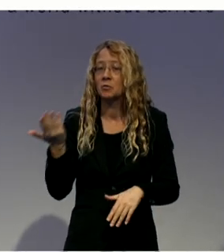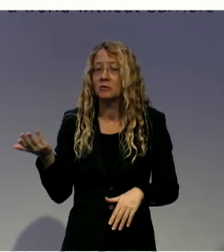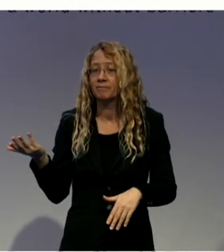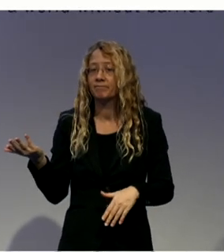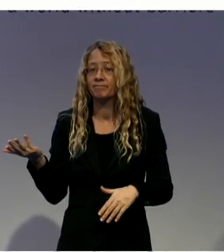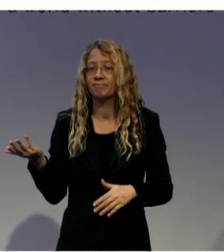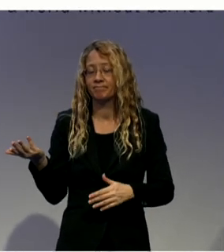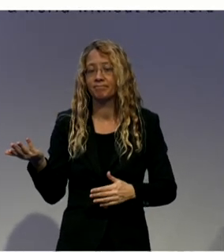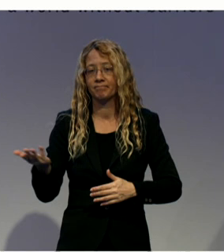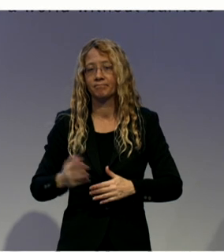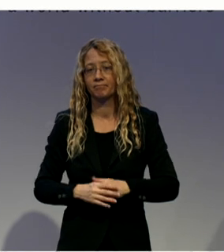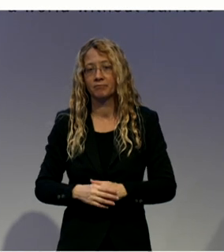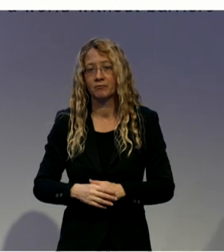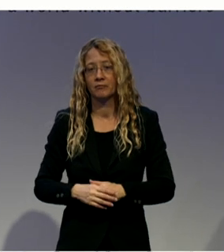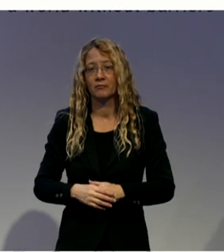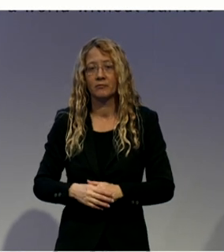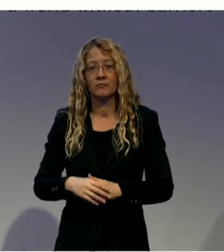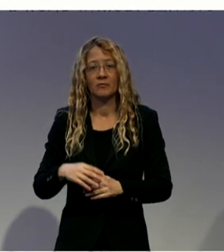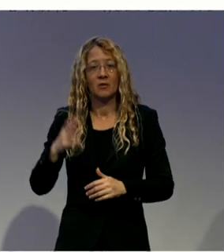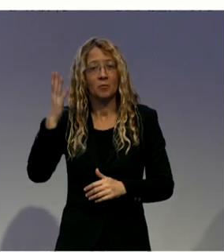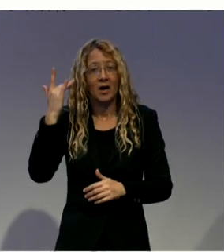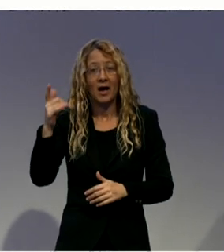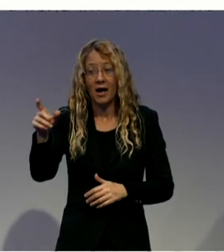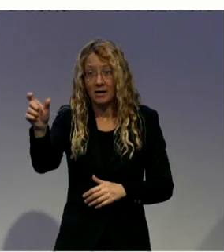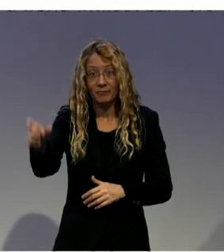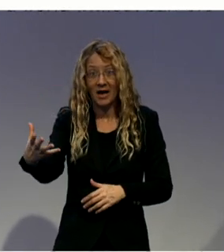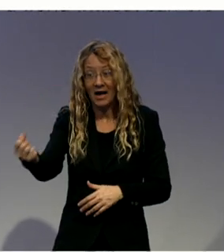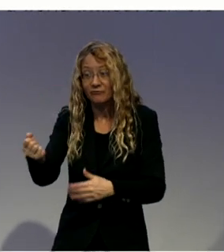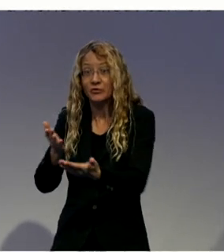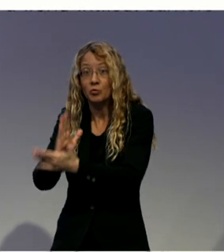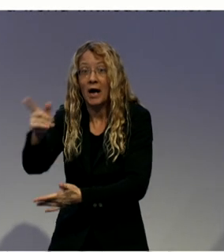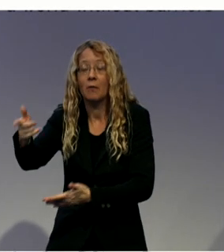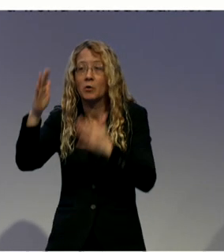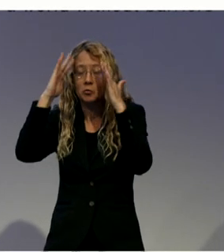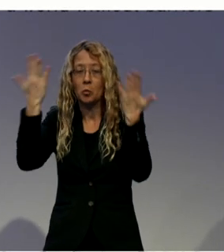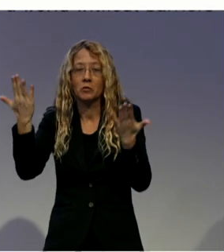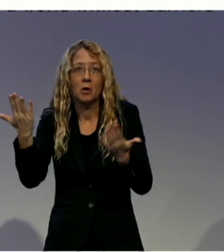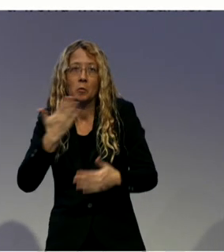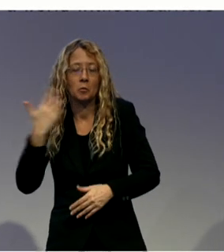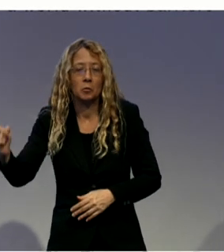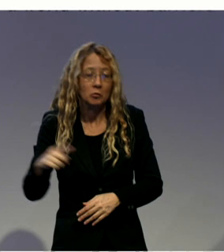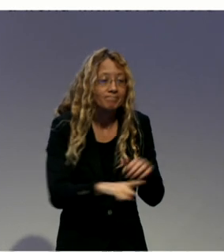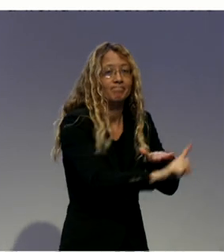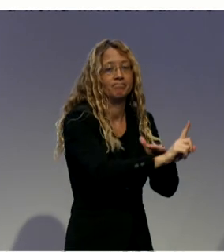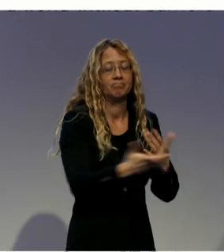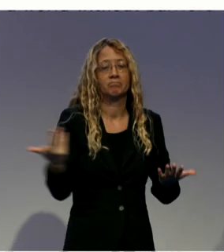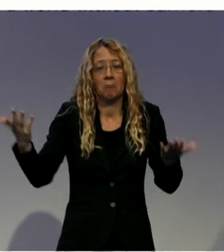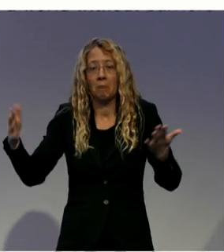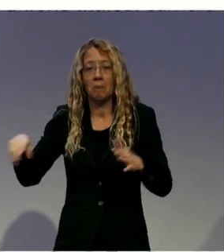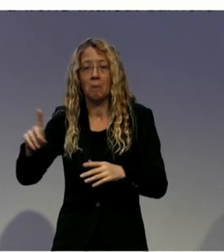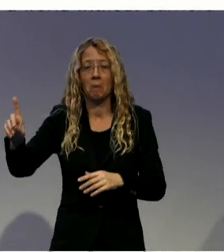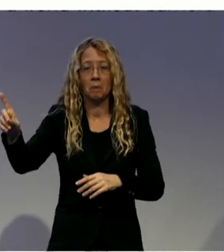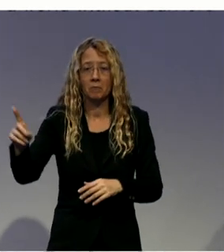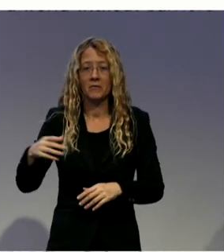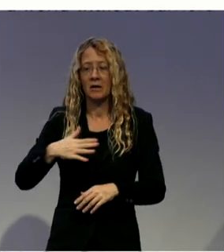of the people around the person, offering them opportunities that maybe before the person alone